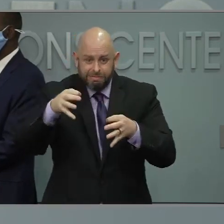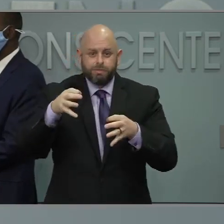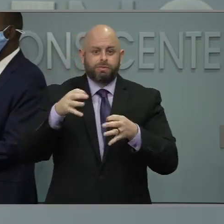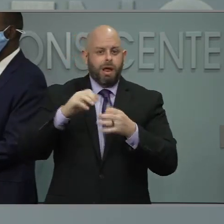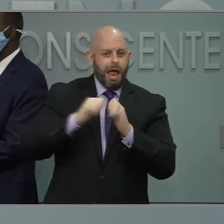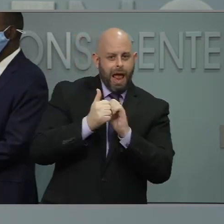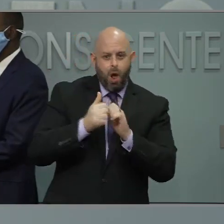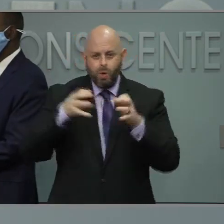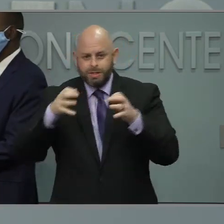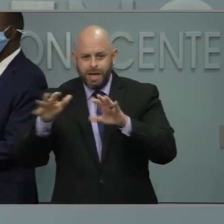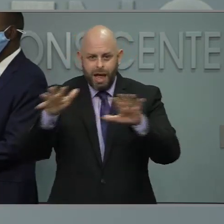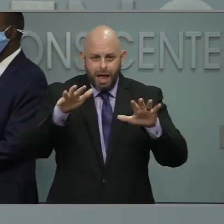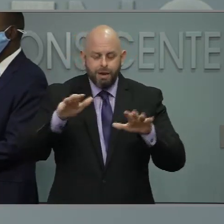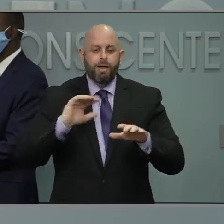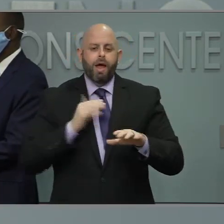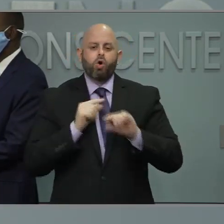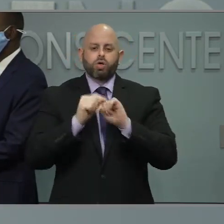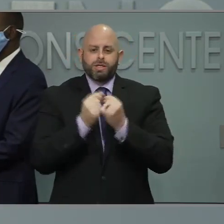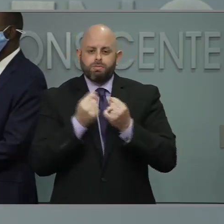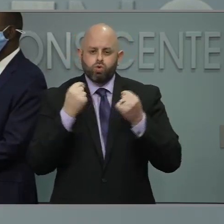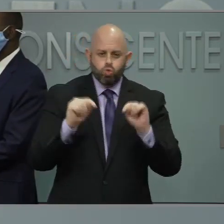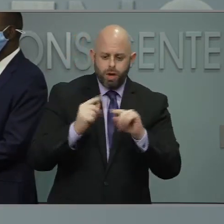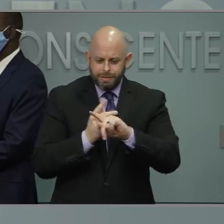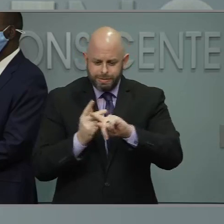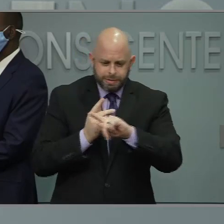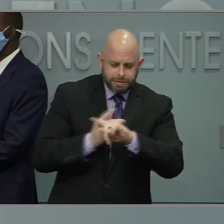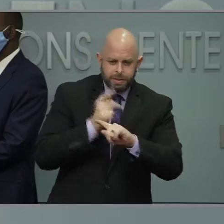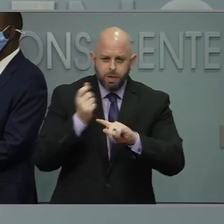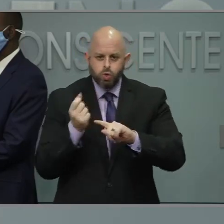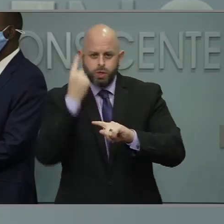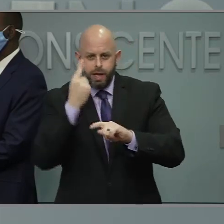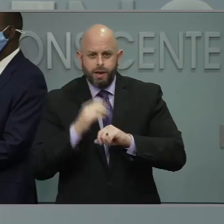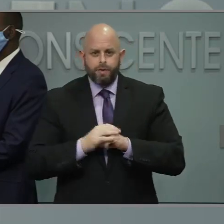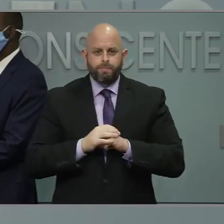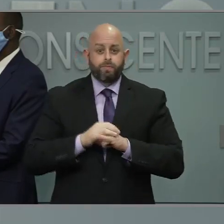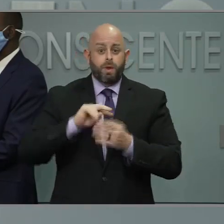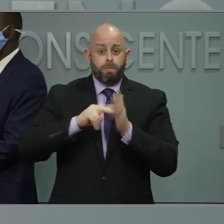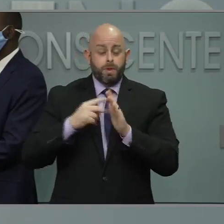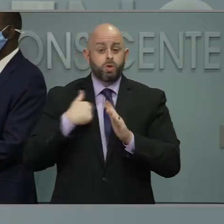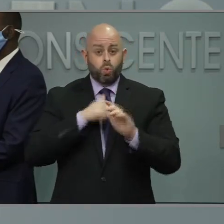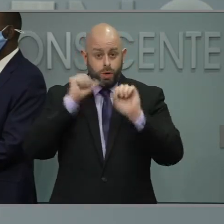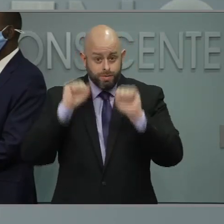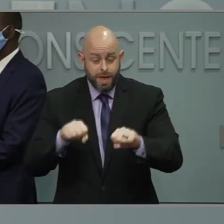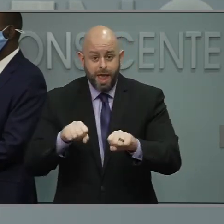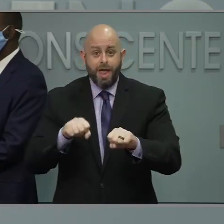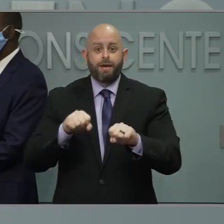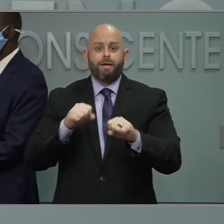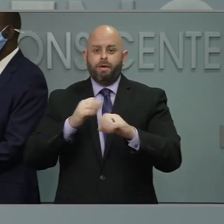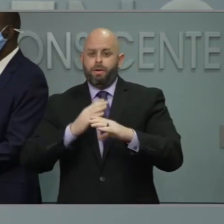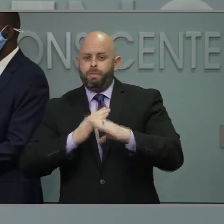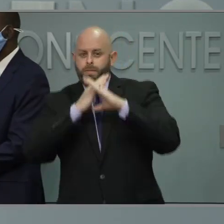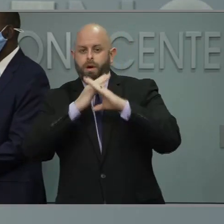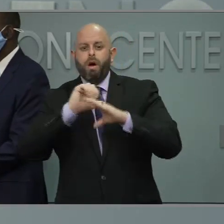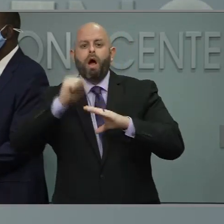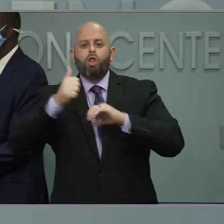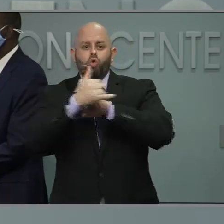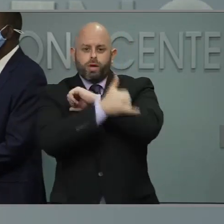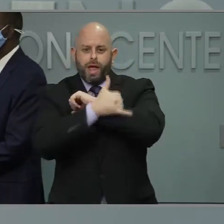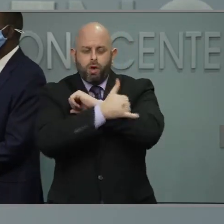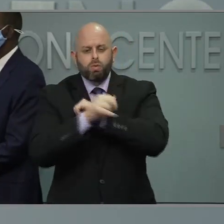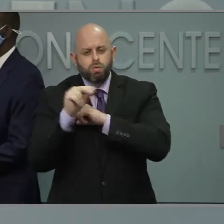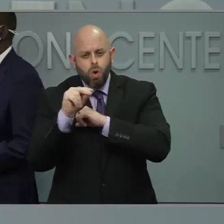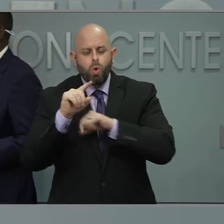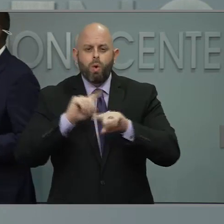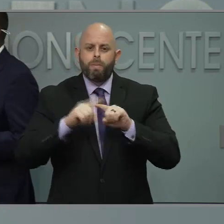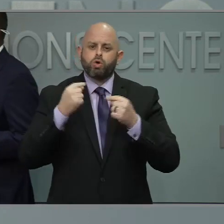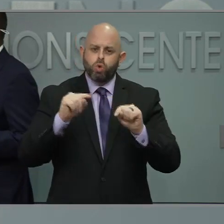And so our team is digging into that to understand. It does not say that you can limit across county lines, but they are making a